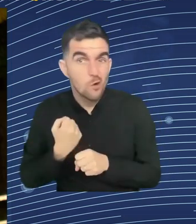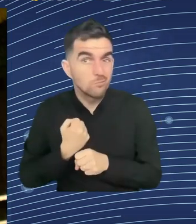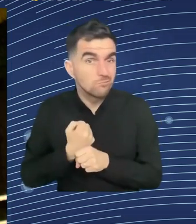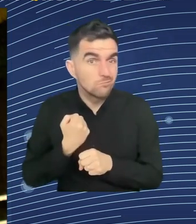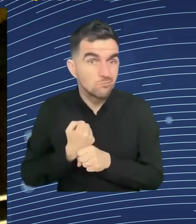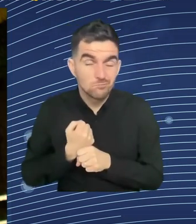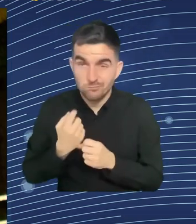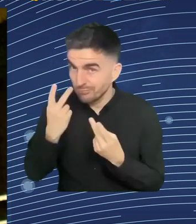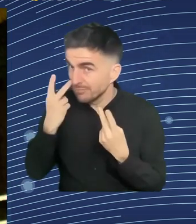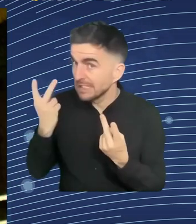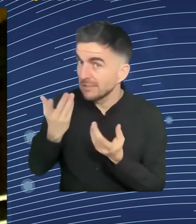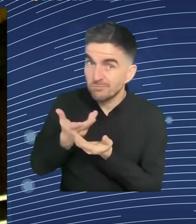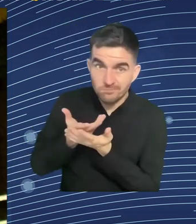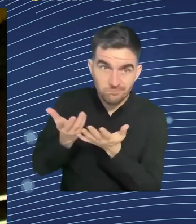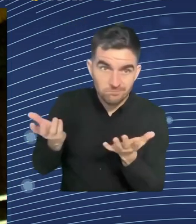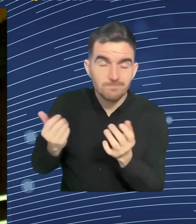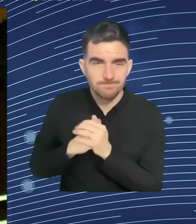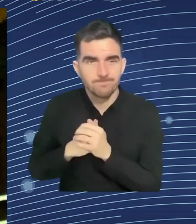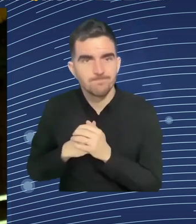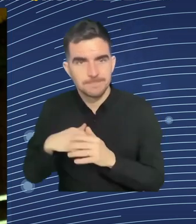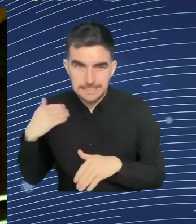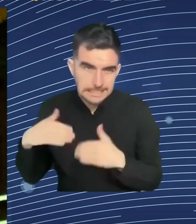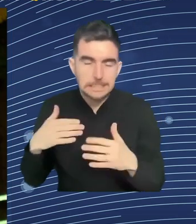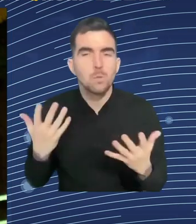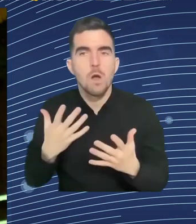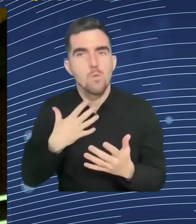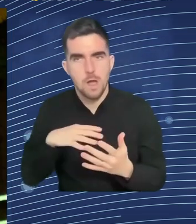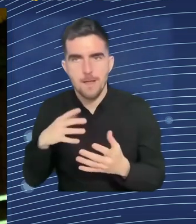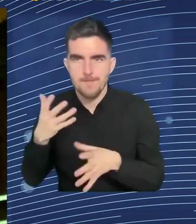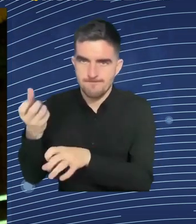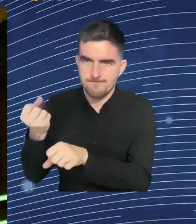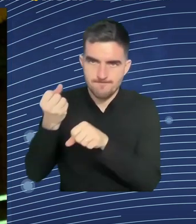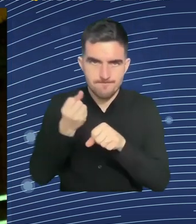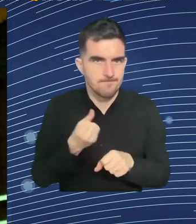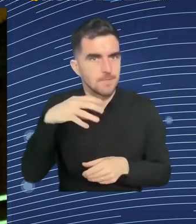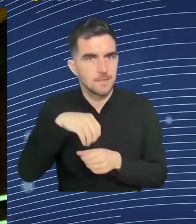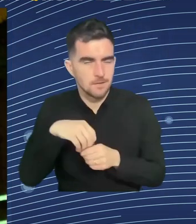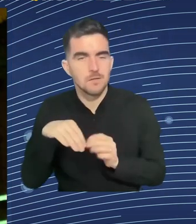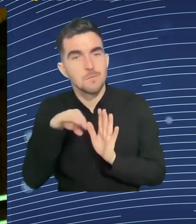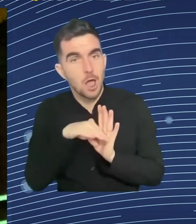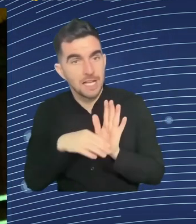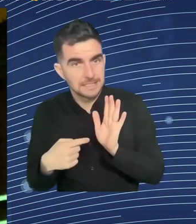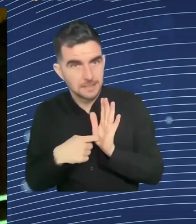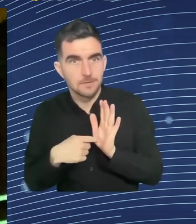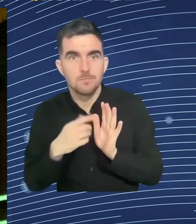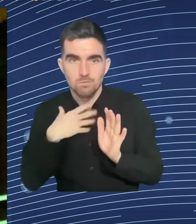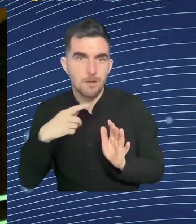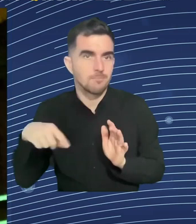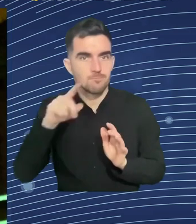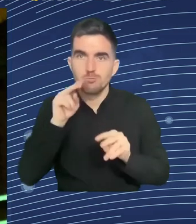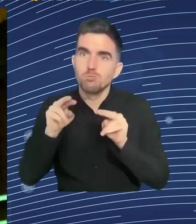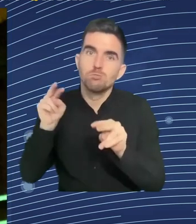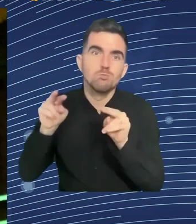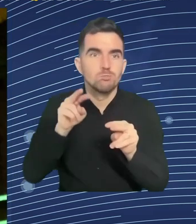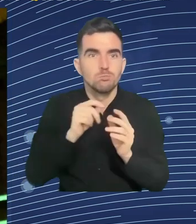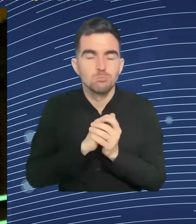sure, look at the people who are most at risk. Because we are here in the room, many of us, who have good educational backgrounds, we are fortunate